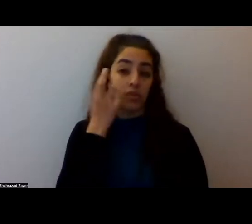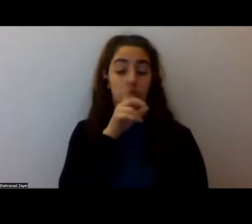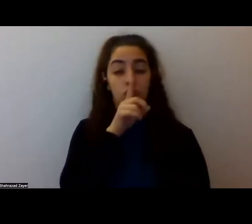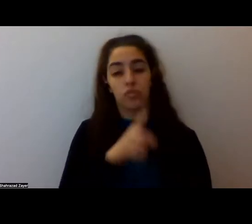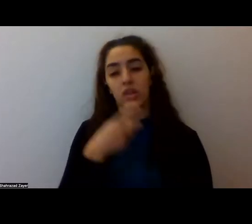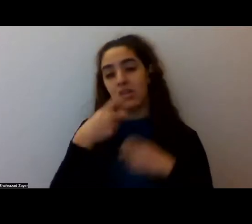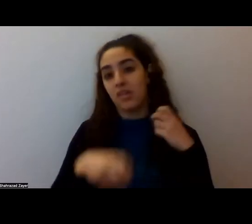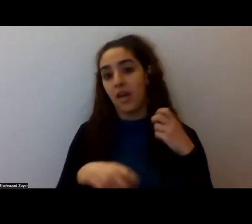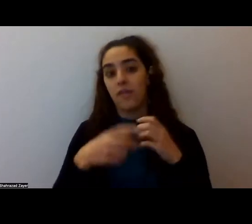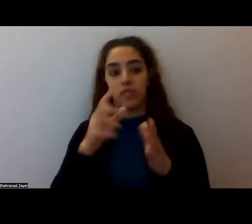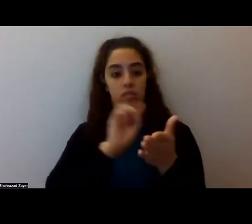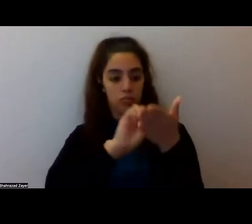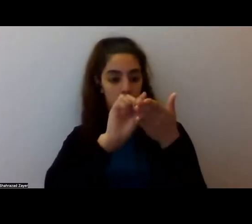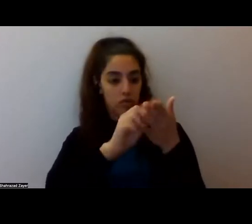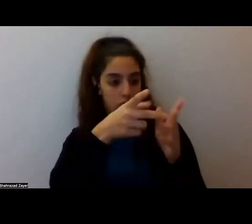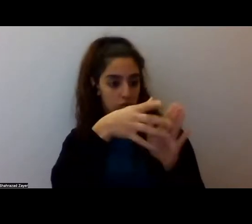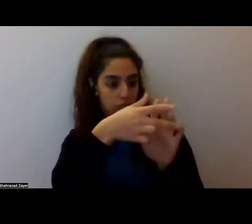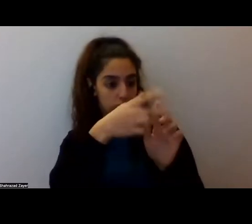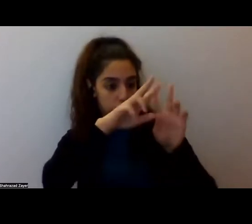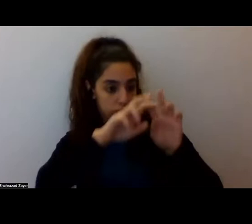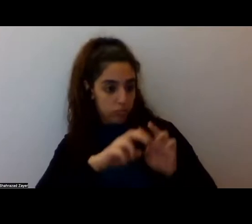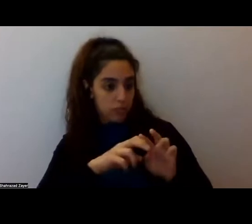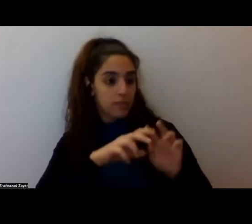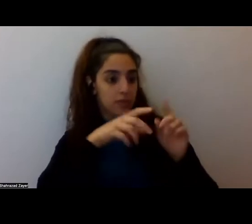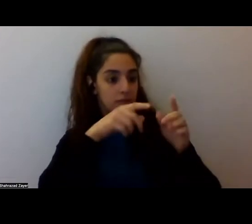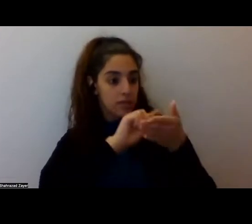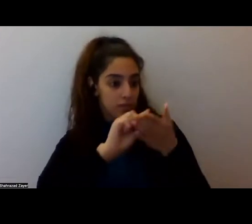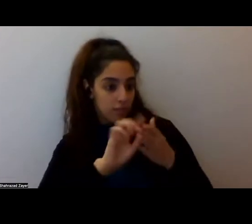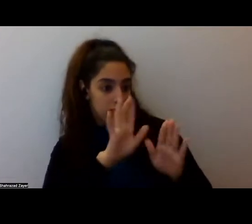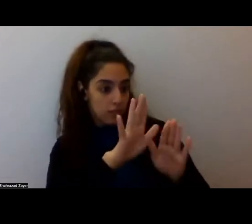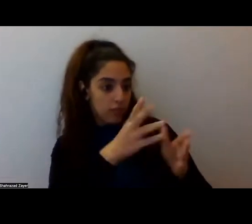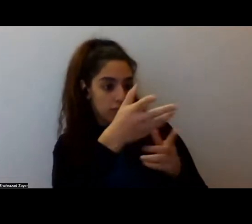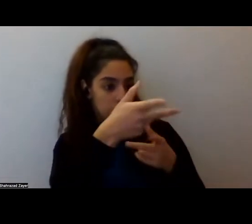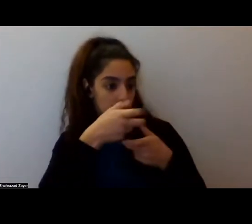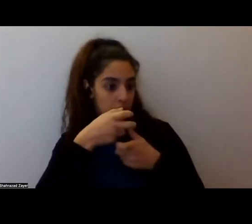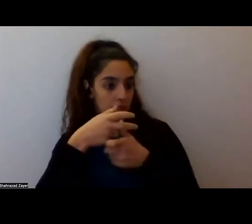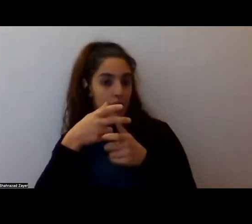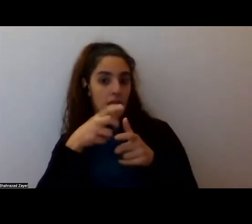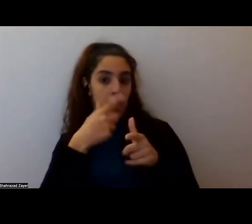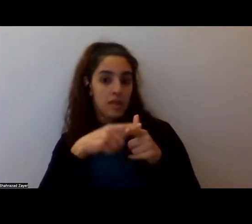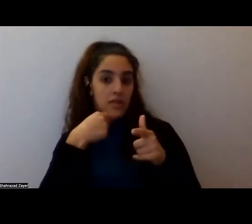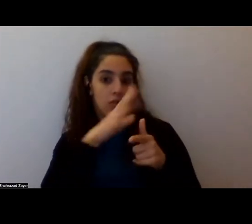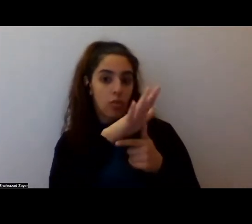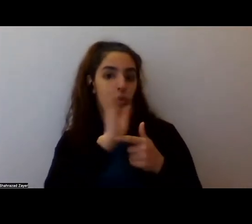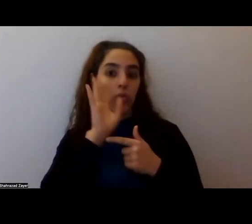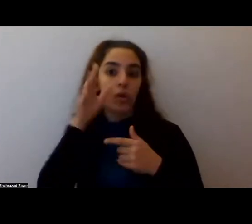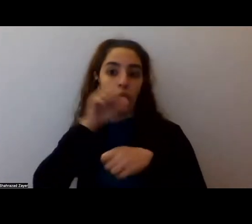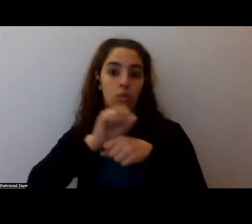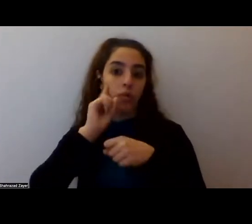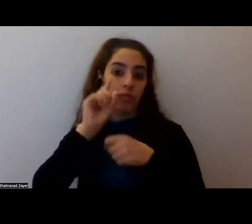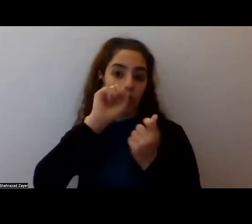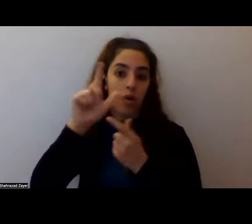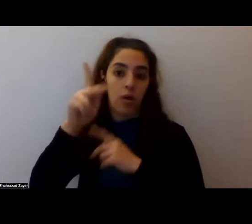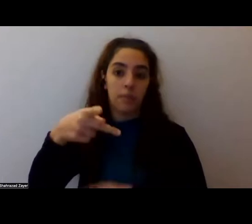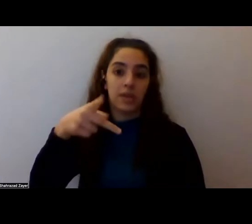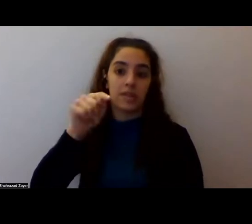research that's happening primarily with, uh, white folks and saying it will work for all the PTSD. Um, there's,